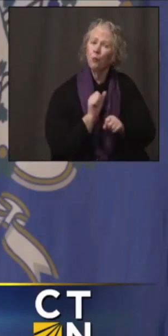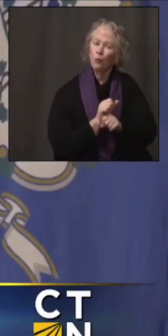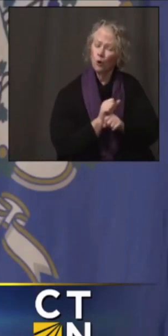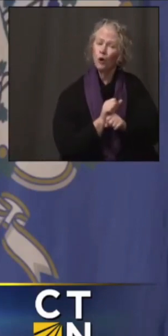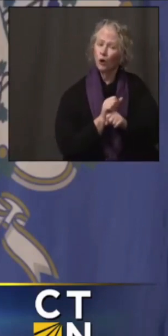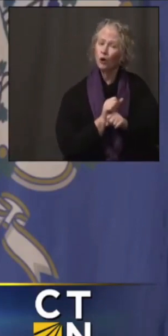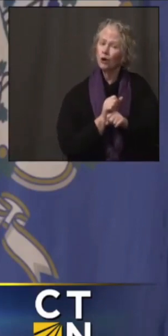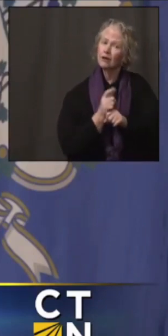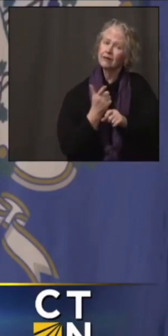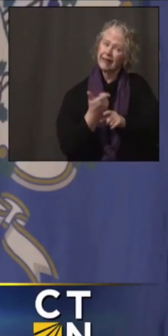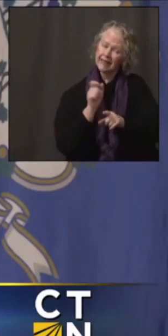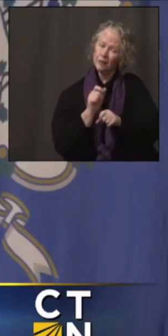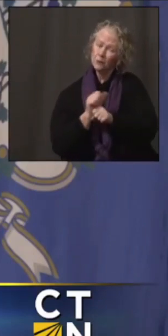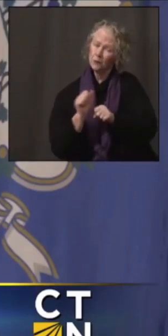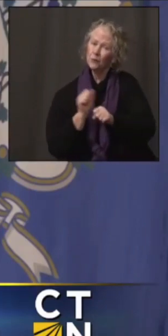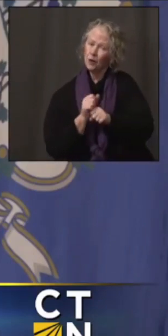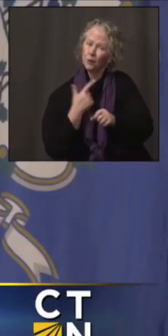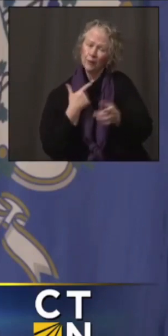so desperately.